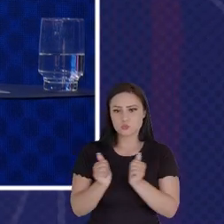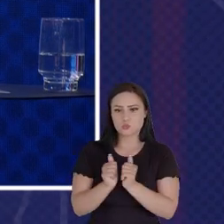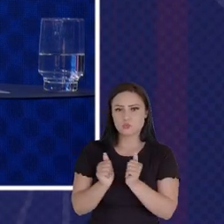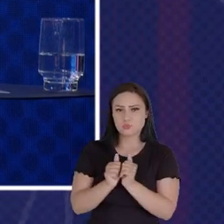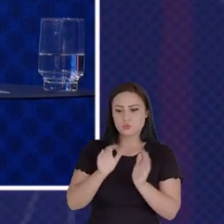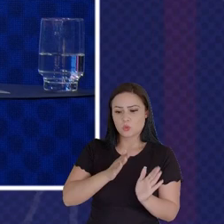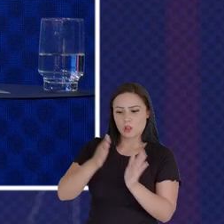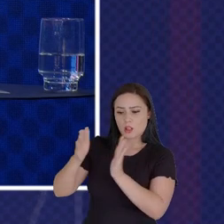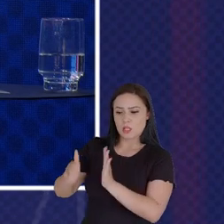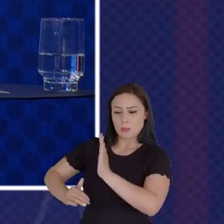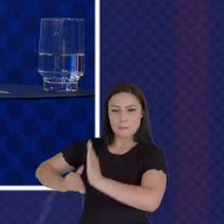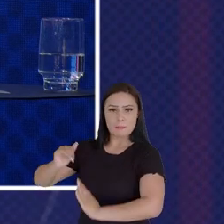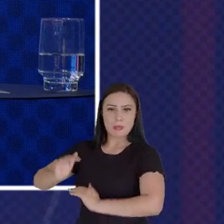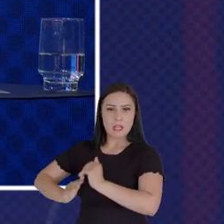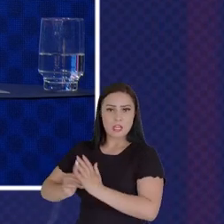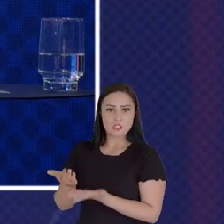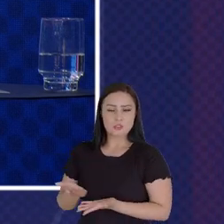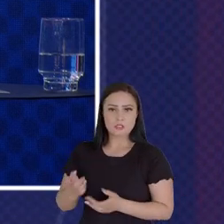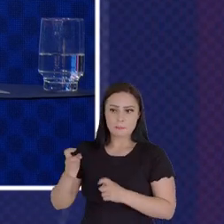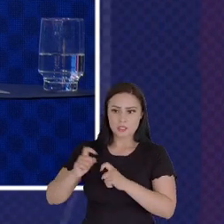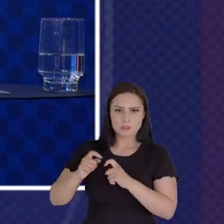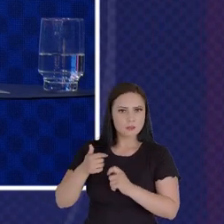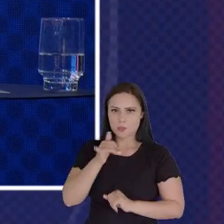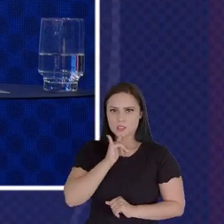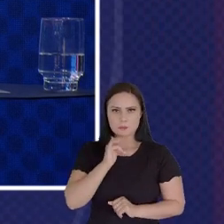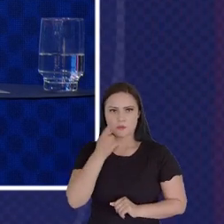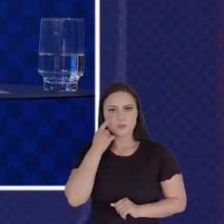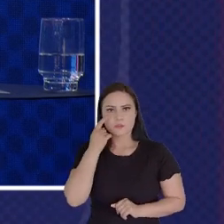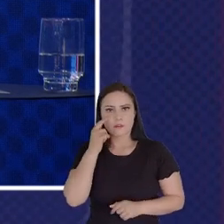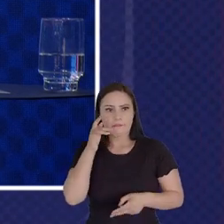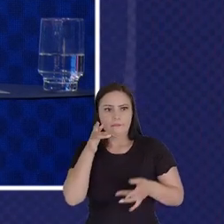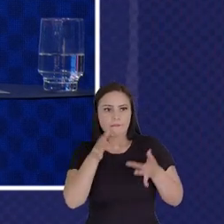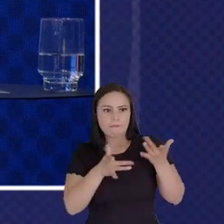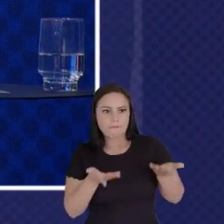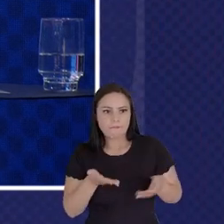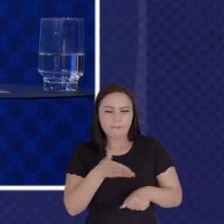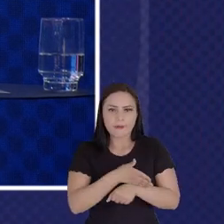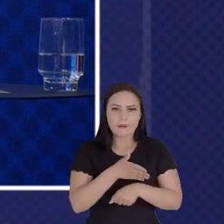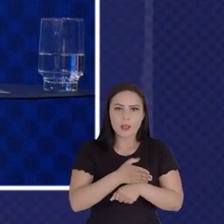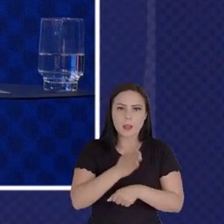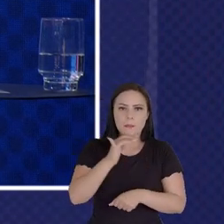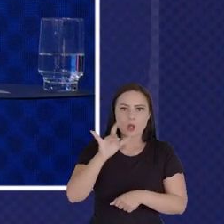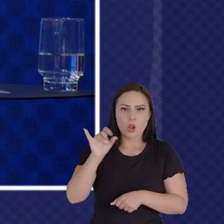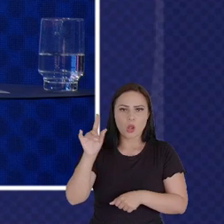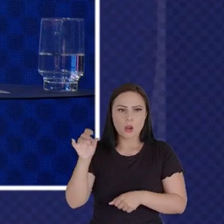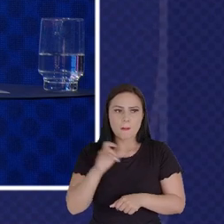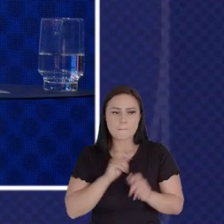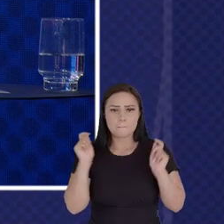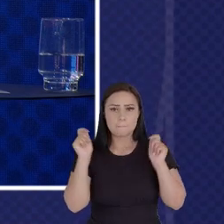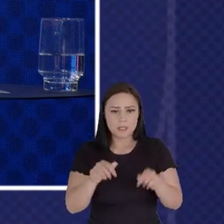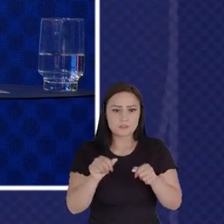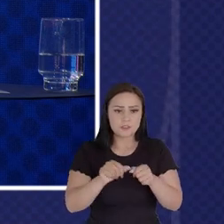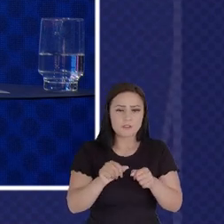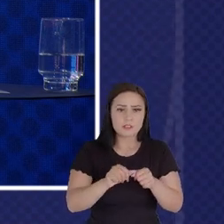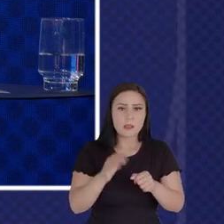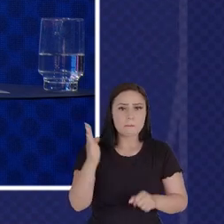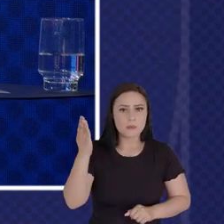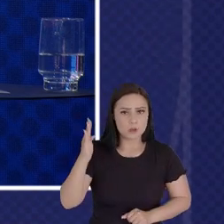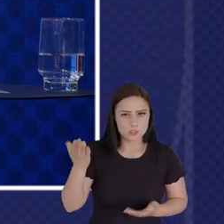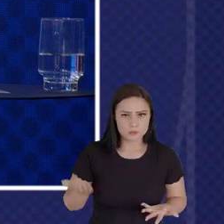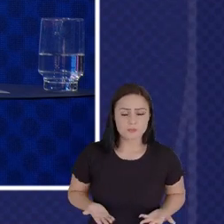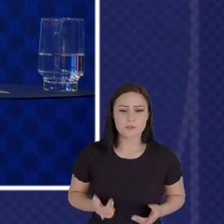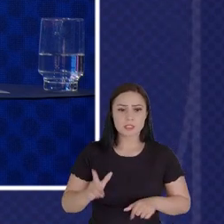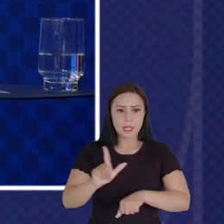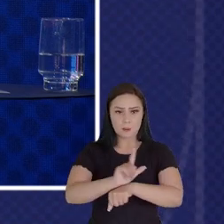So If You Look At The Disconnect Between What Biologists Are Capable Of Doing In The Lab And What Doctors Are